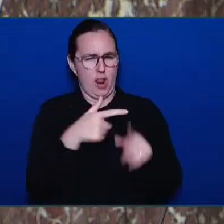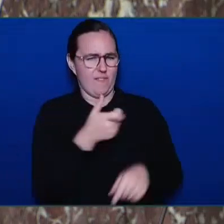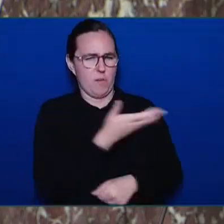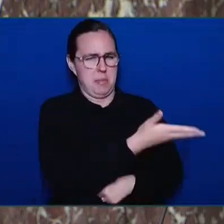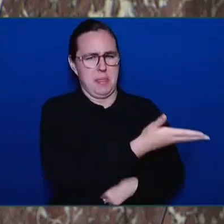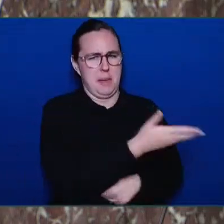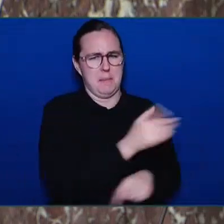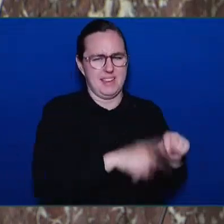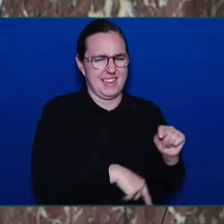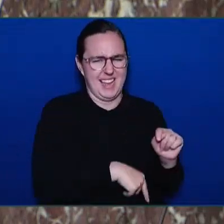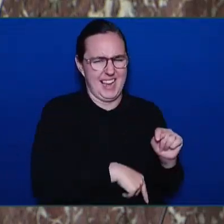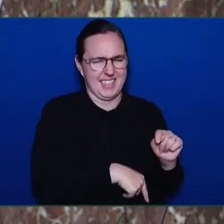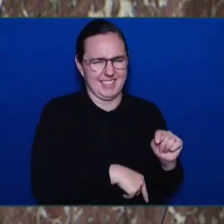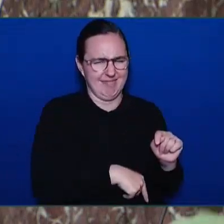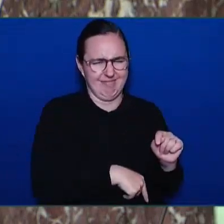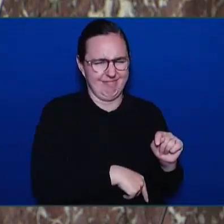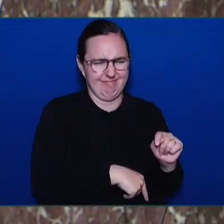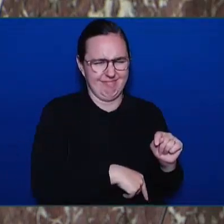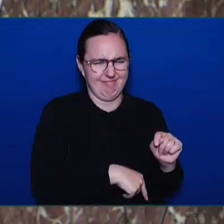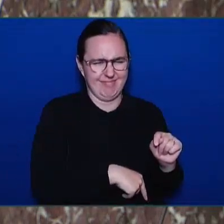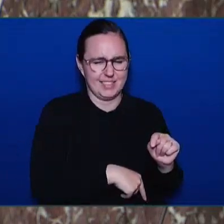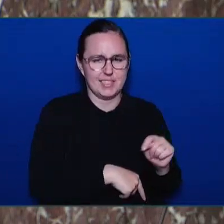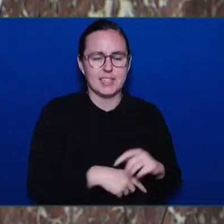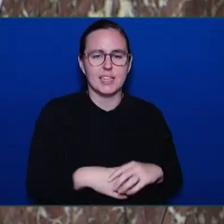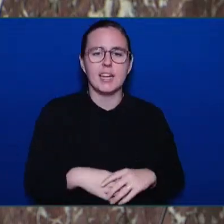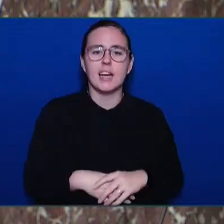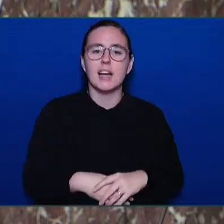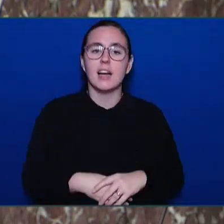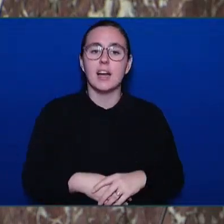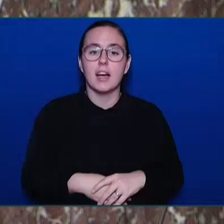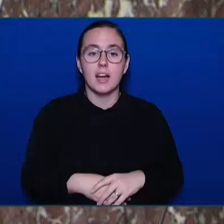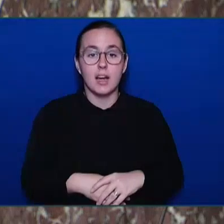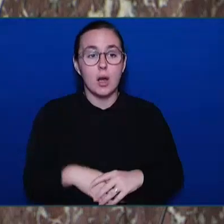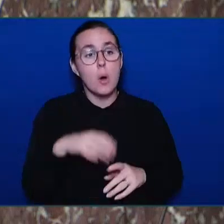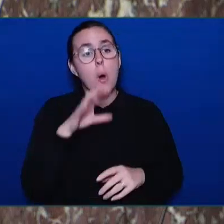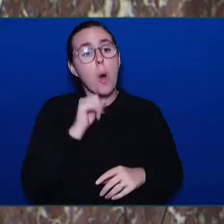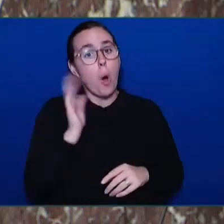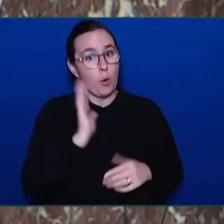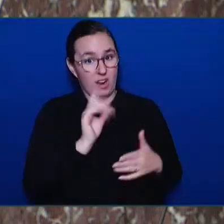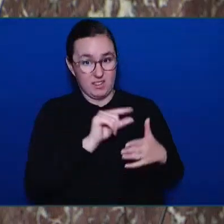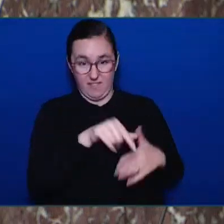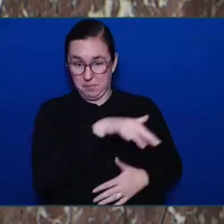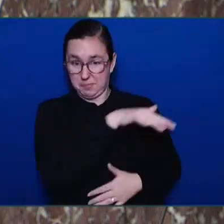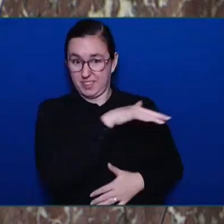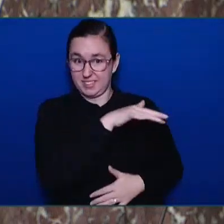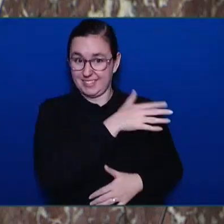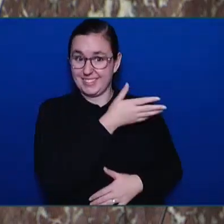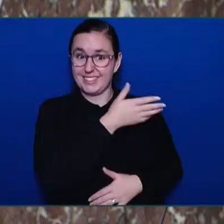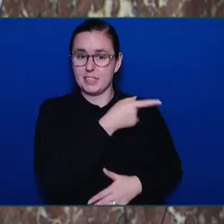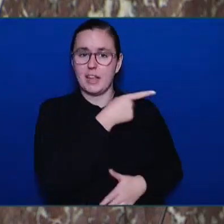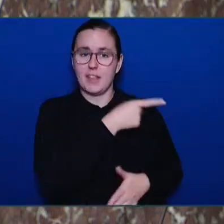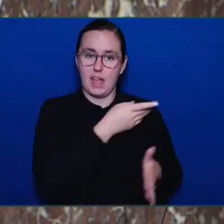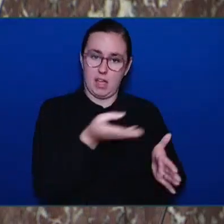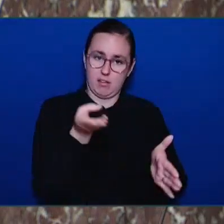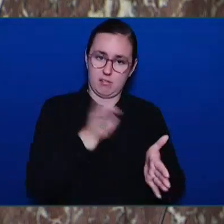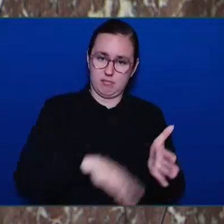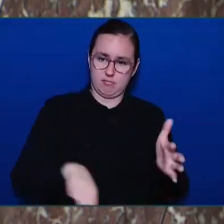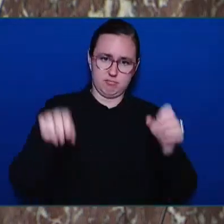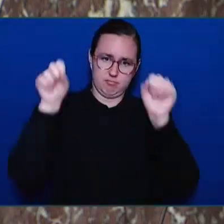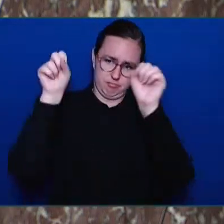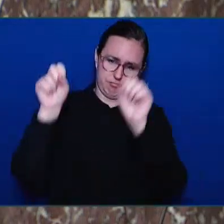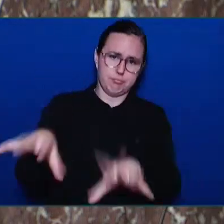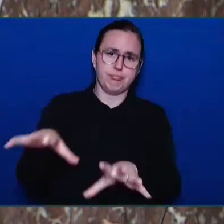The old government completely abandoned workers. They saw nearly 30,000 forestry jobs disappear